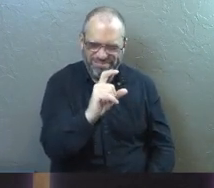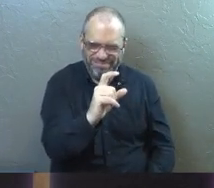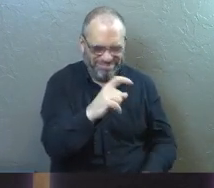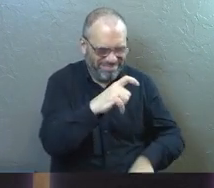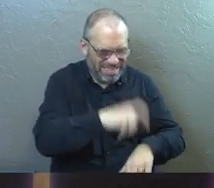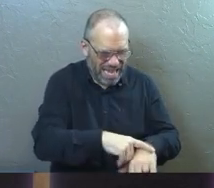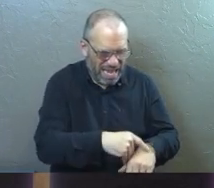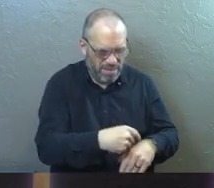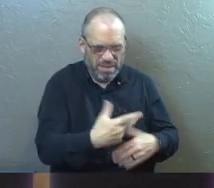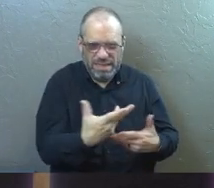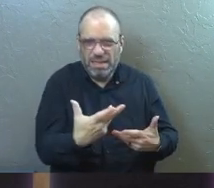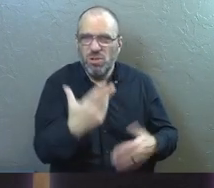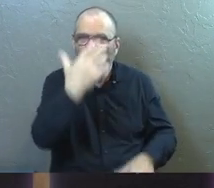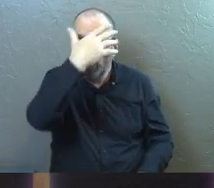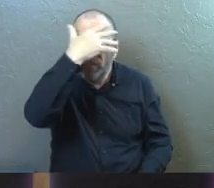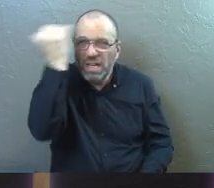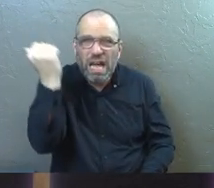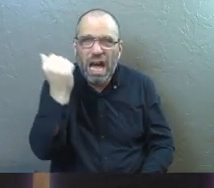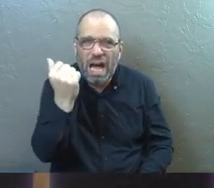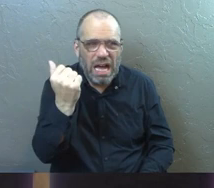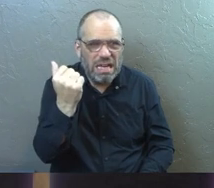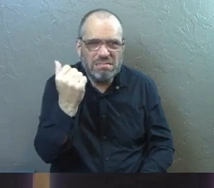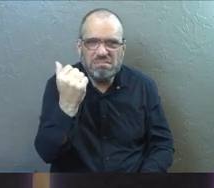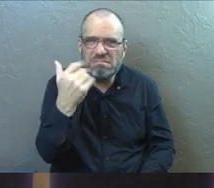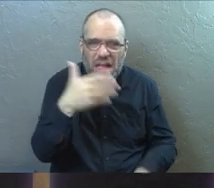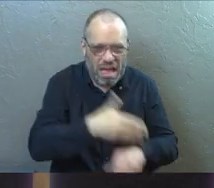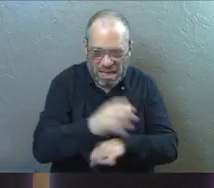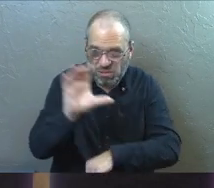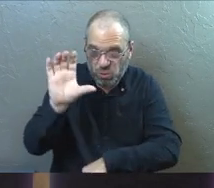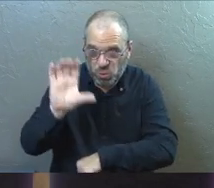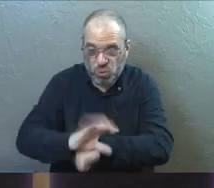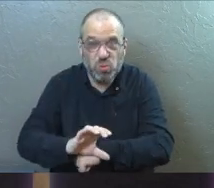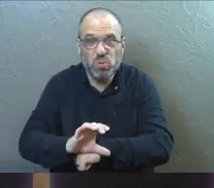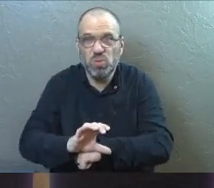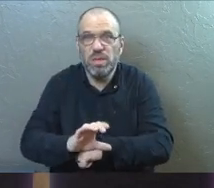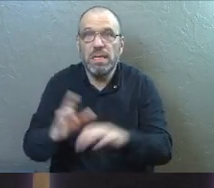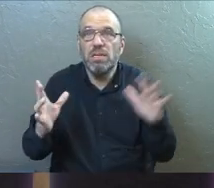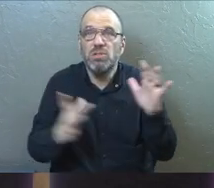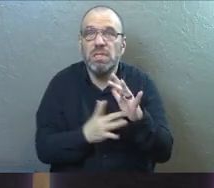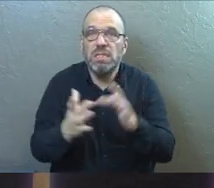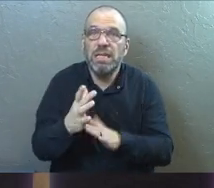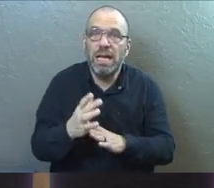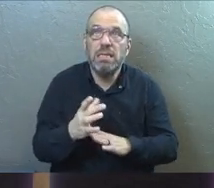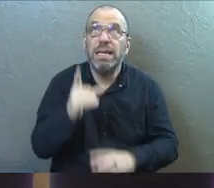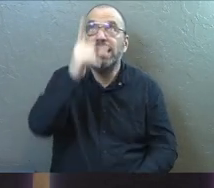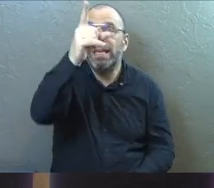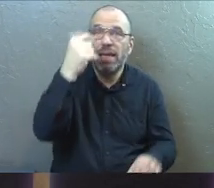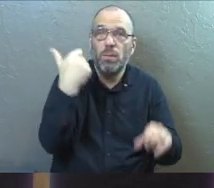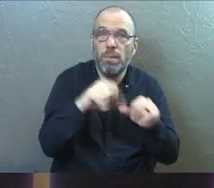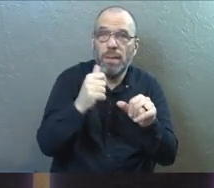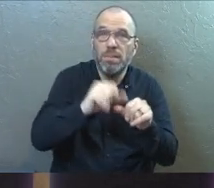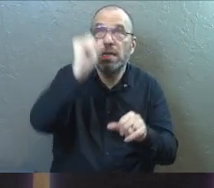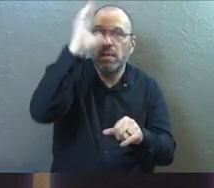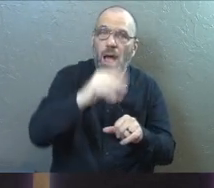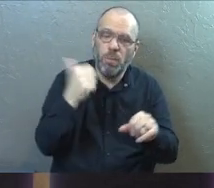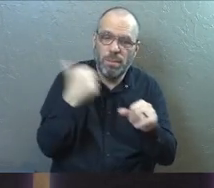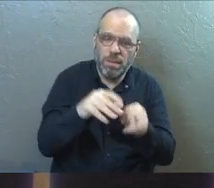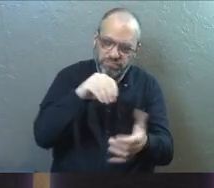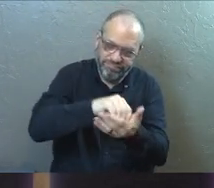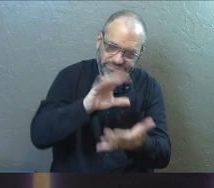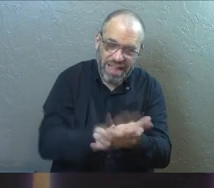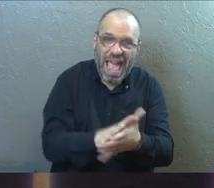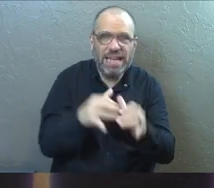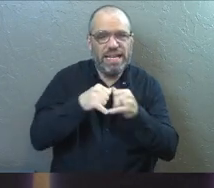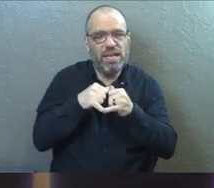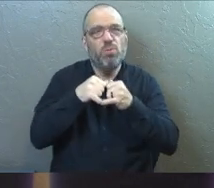little moment that you probably forgot in a minute in the church Jesus says he remembers that God remembers that and God